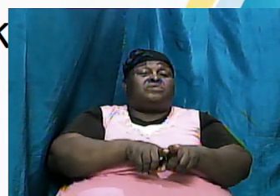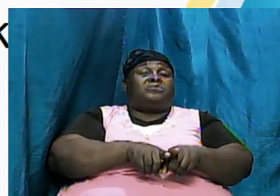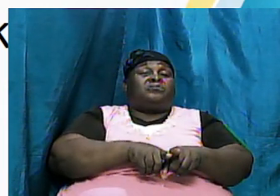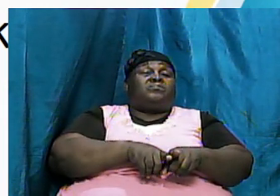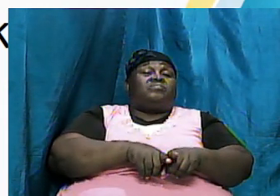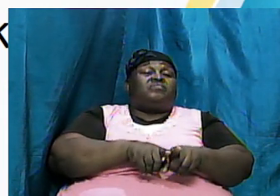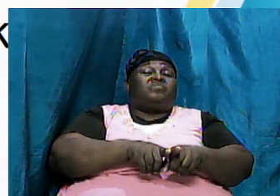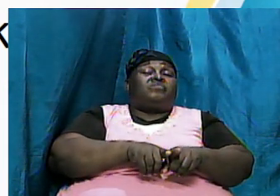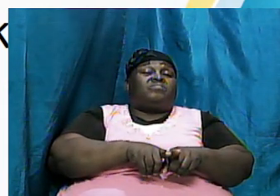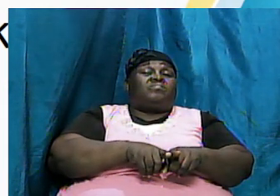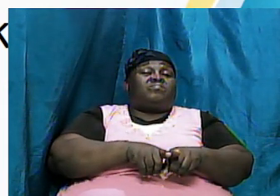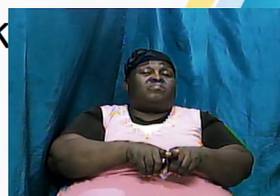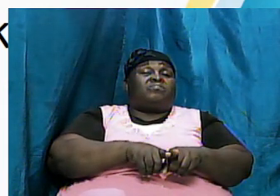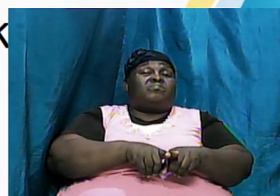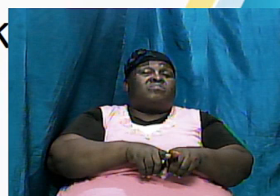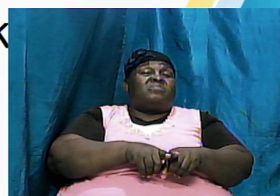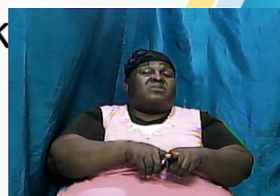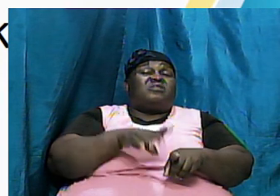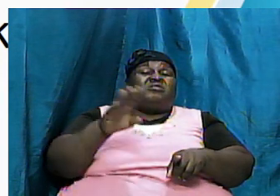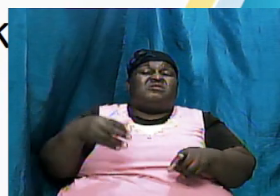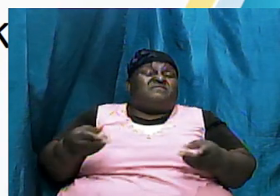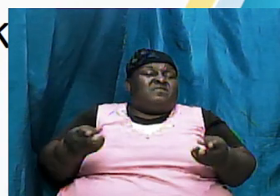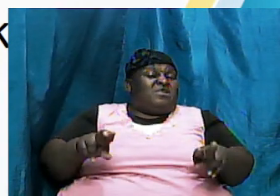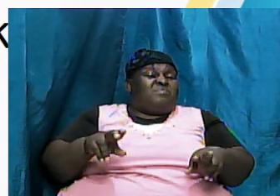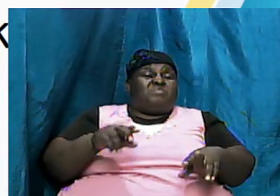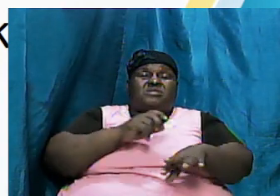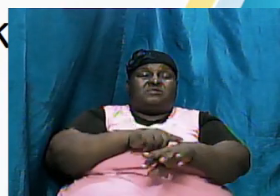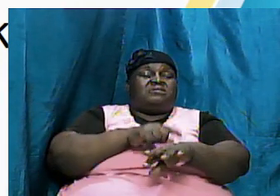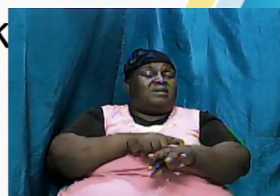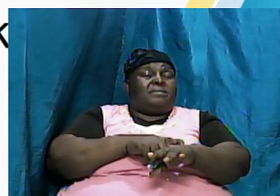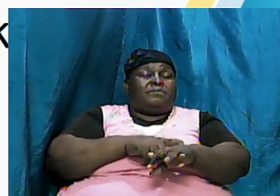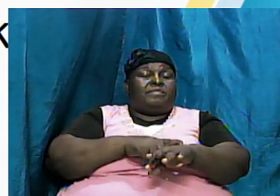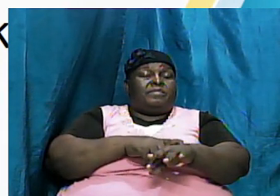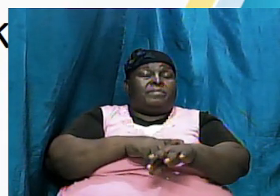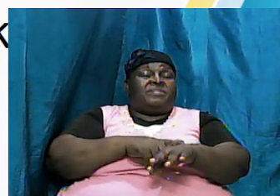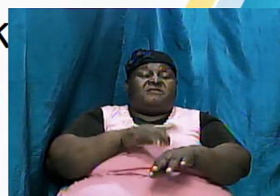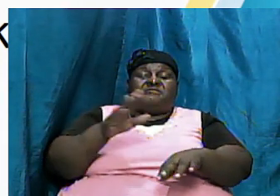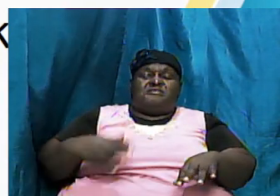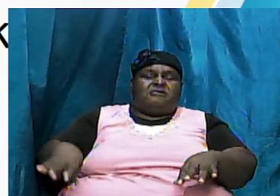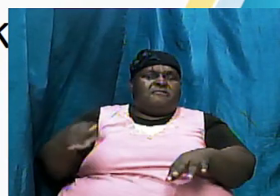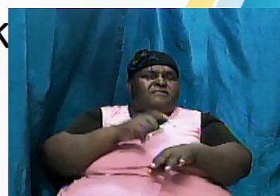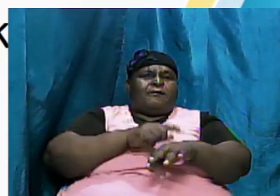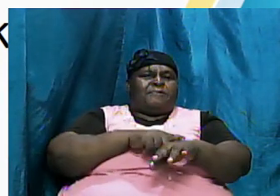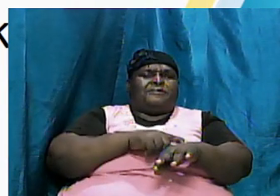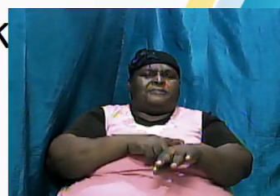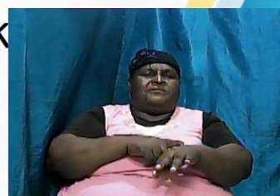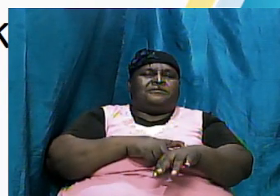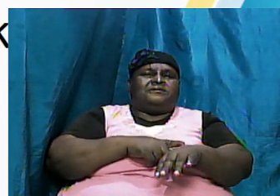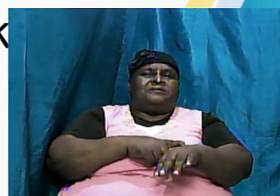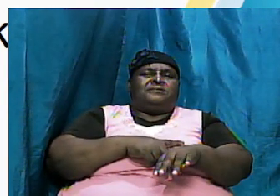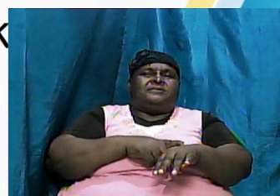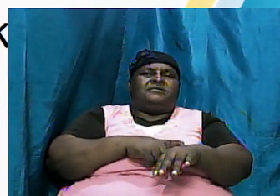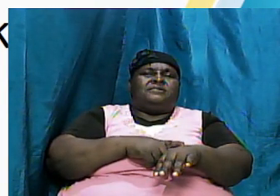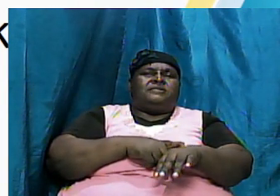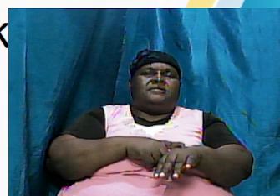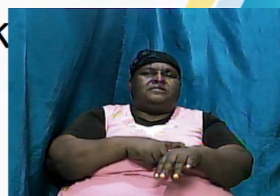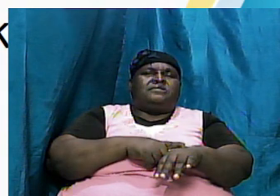what it didn't happen at the time it didn't happen at the time when